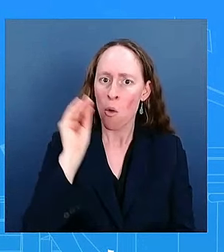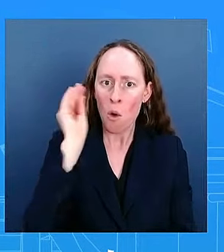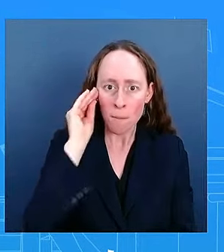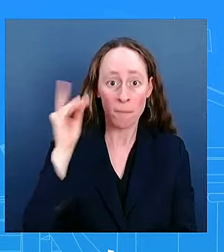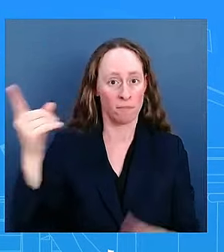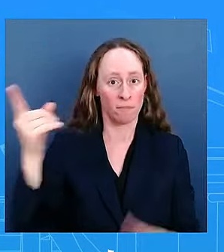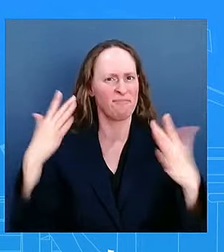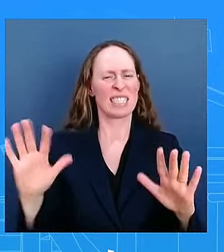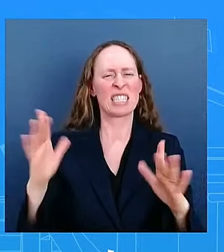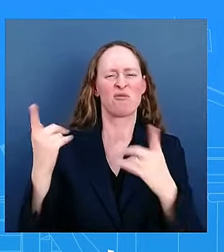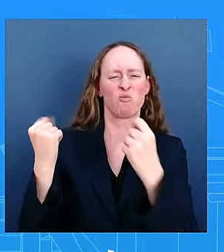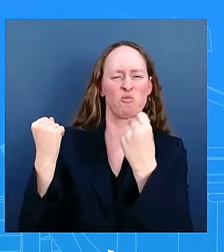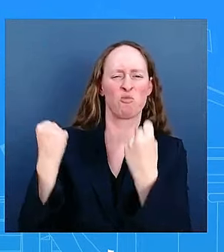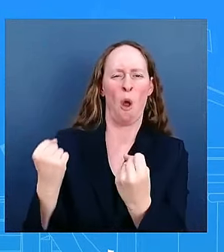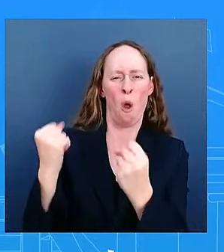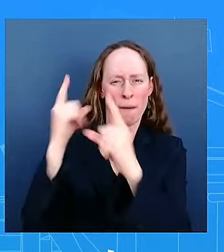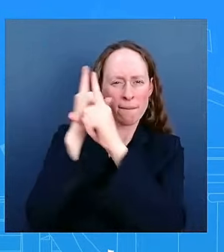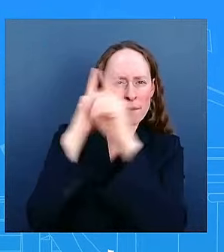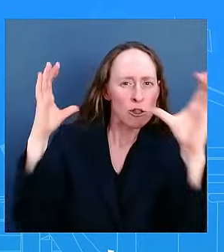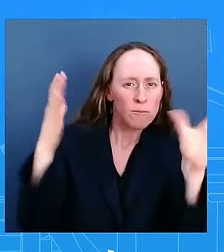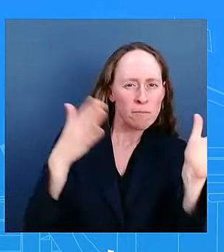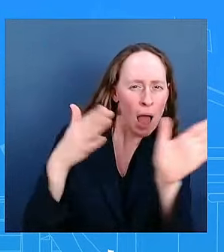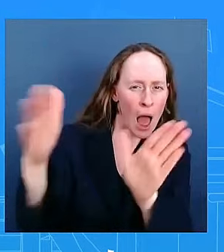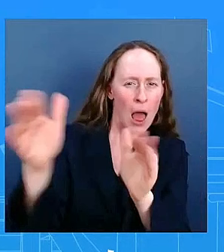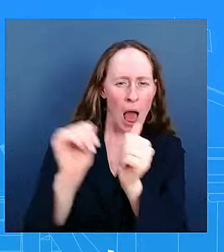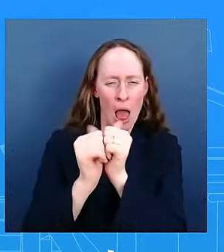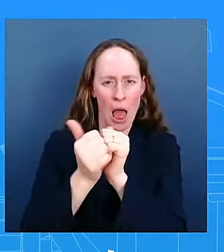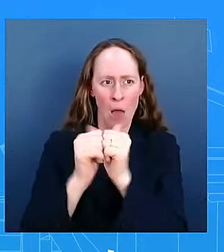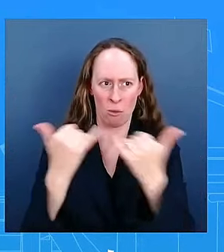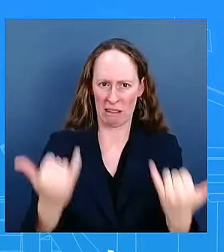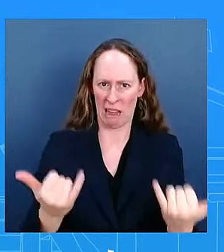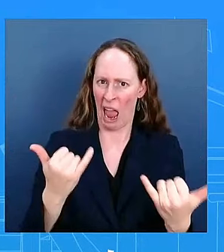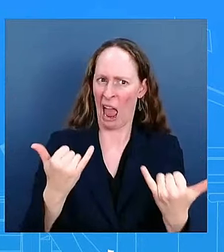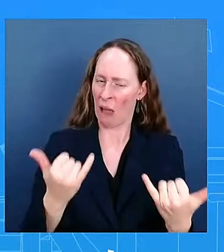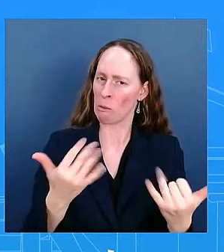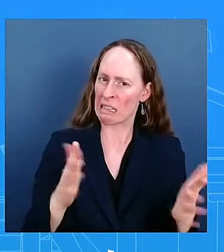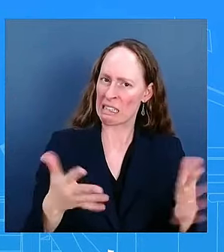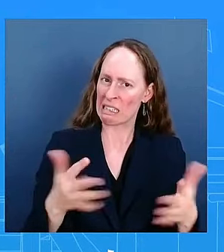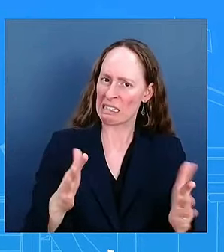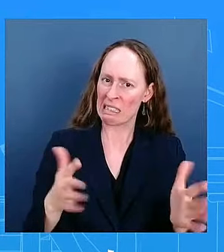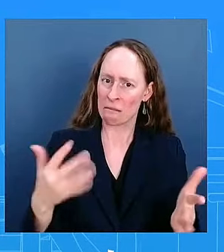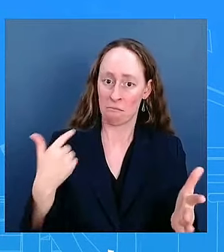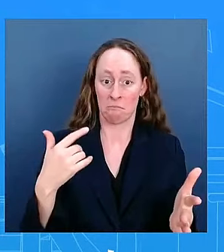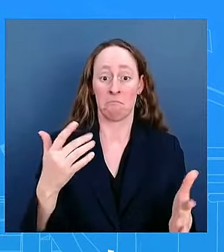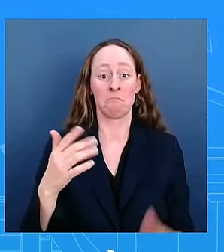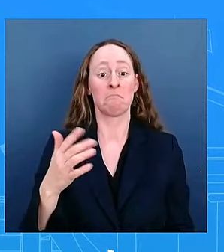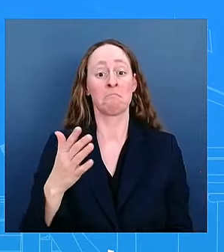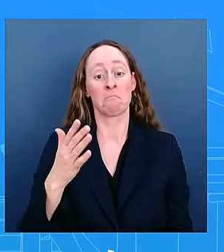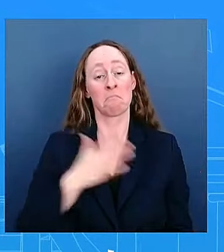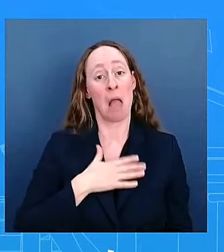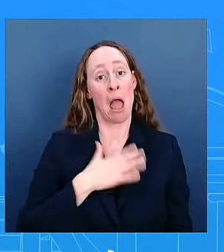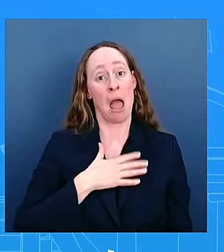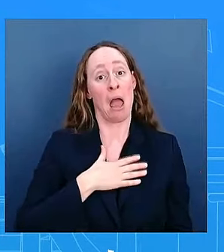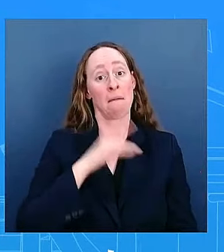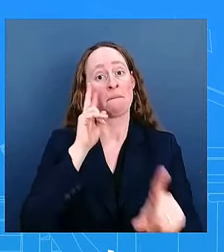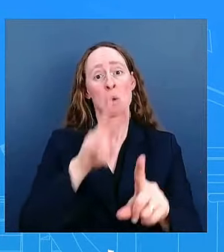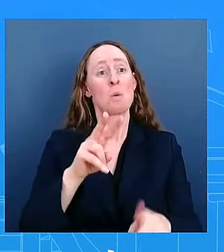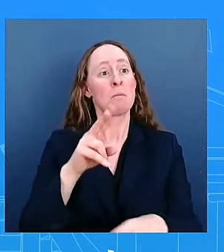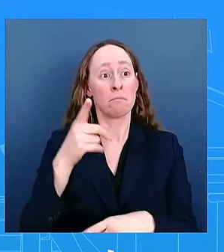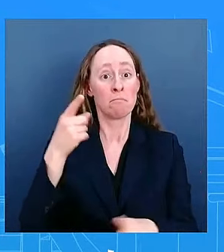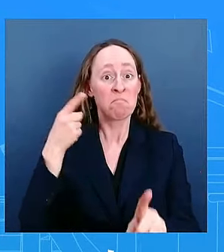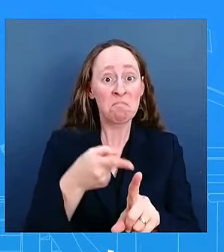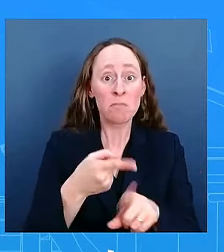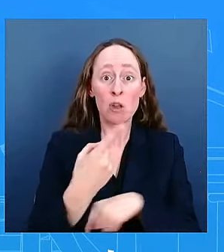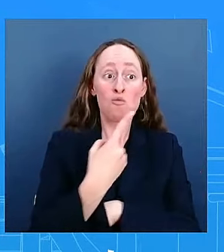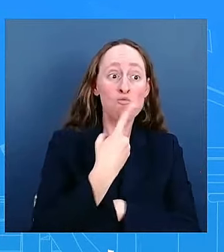and in my view that that is nothing like a red or a blue issue you cannot find a state in this country that doesn't need